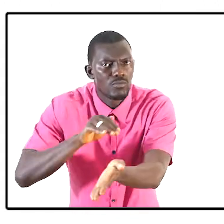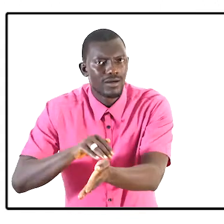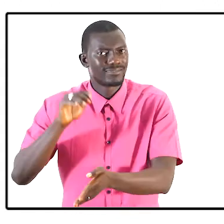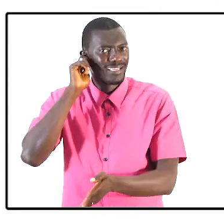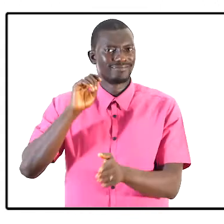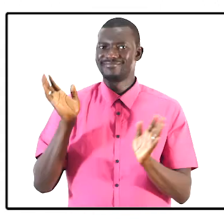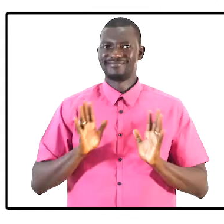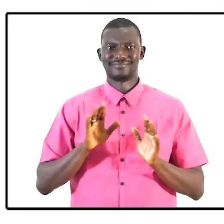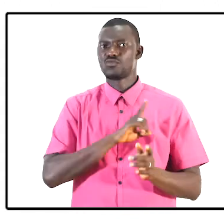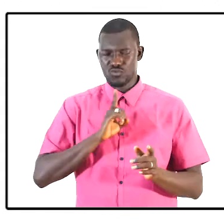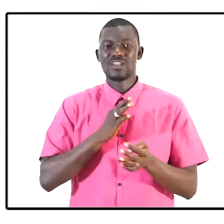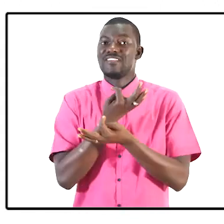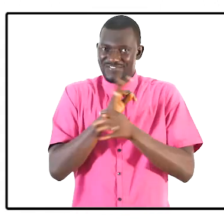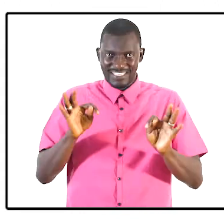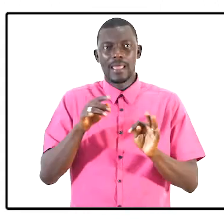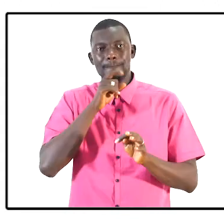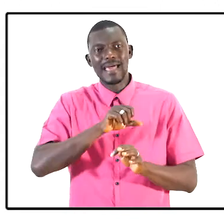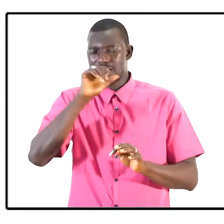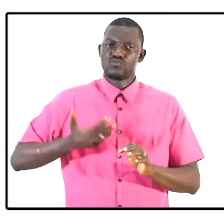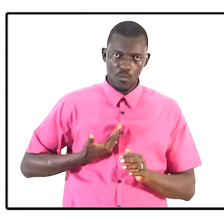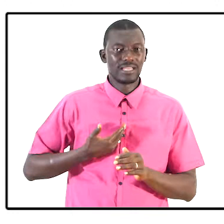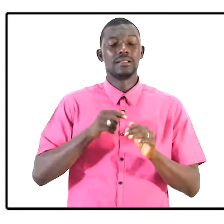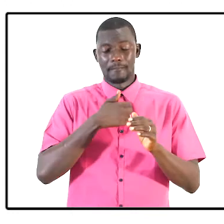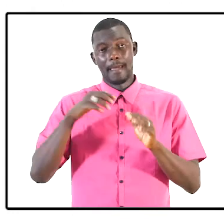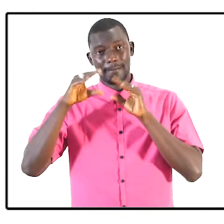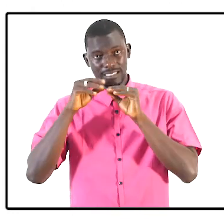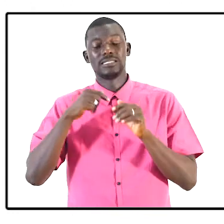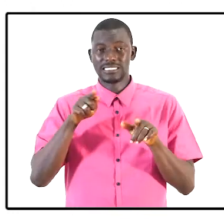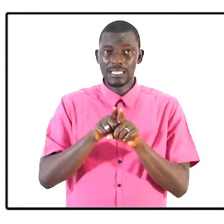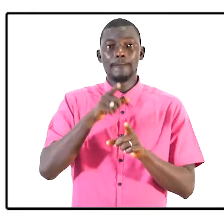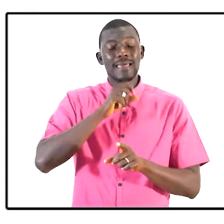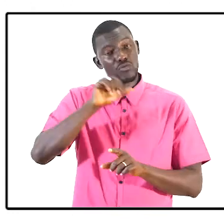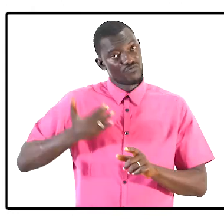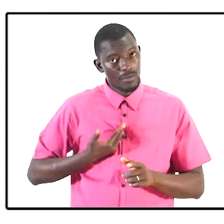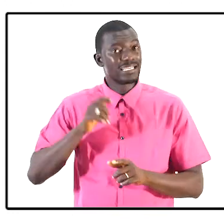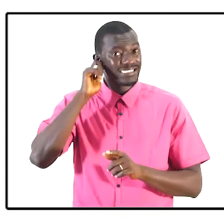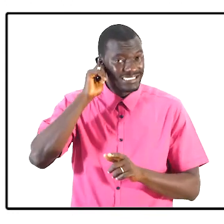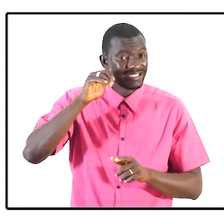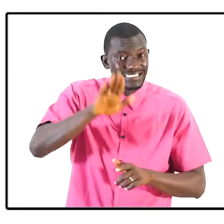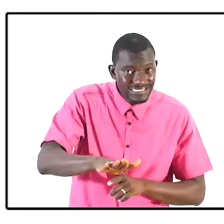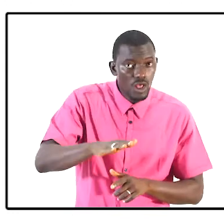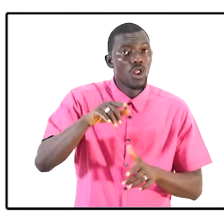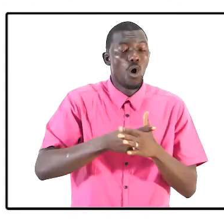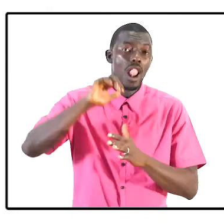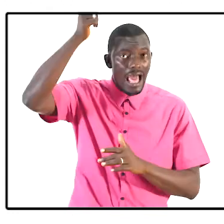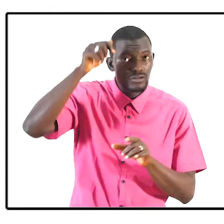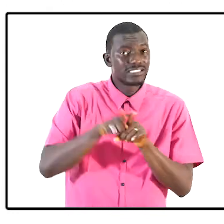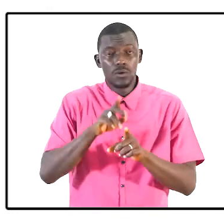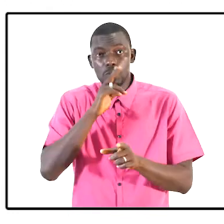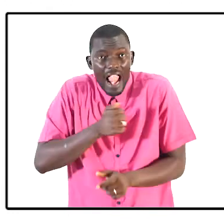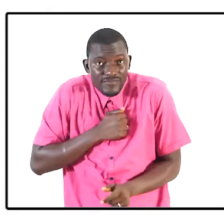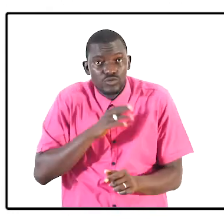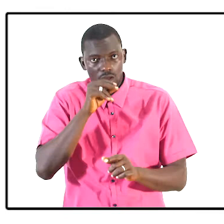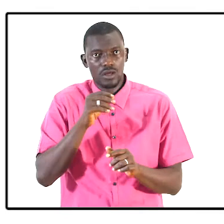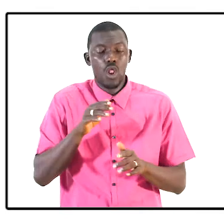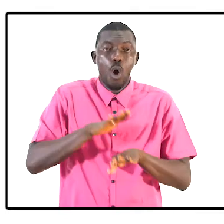everybody, female or male, child or adult that is reluctant to speak up on gender-based violence, I